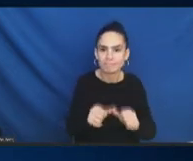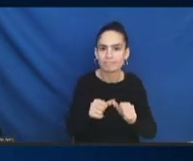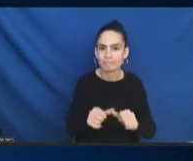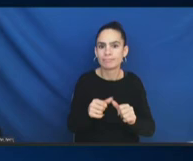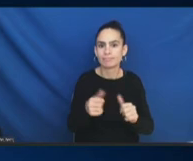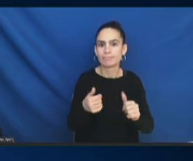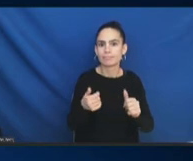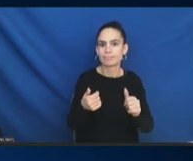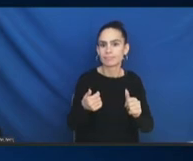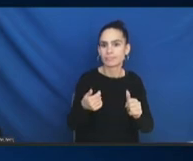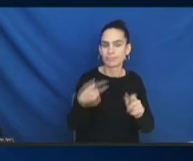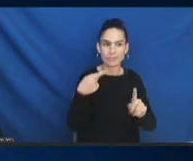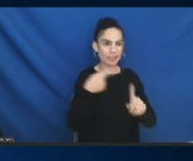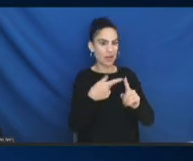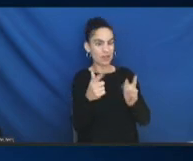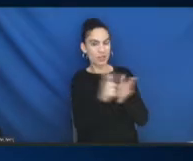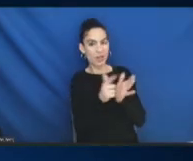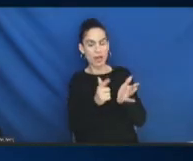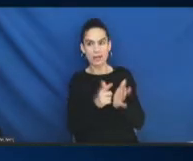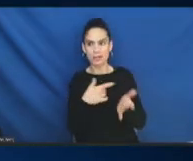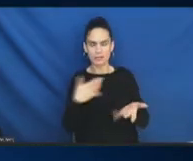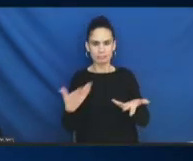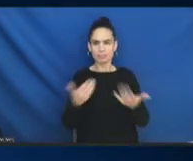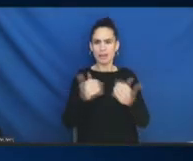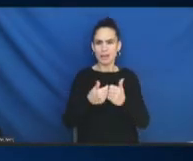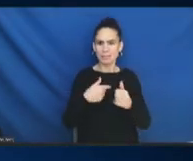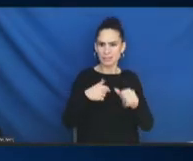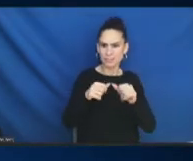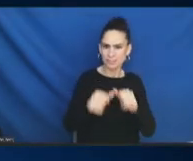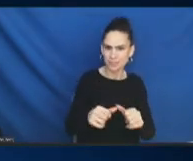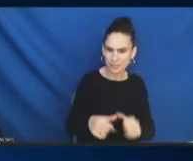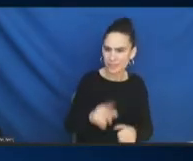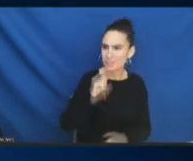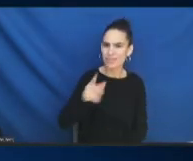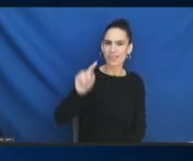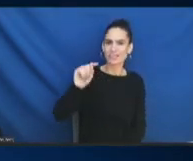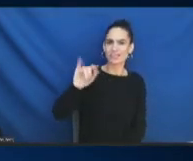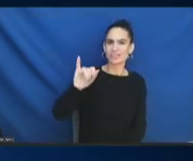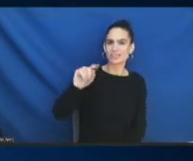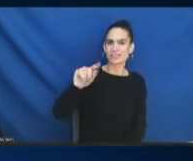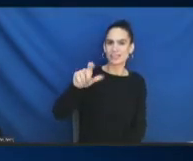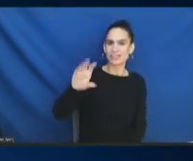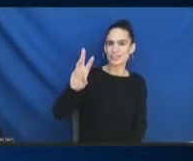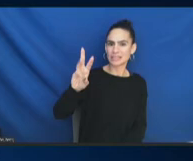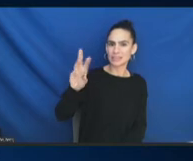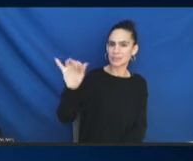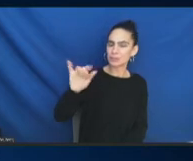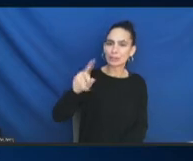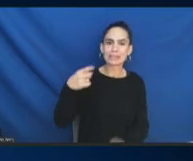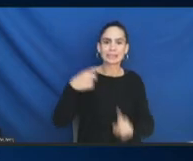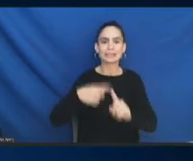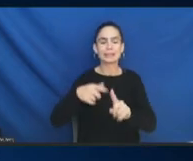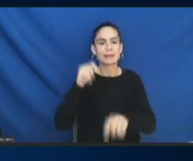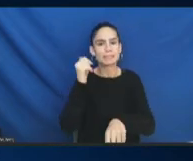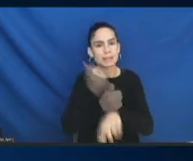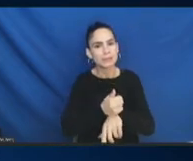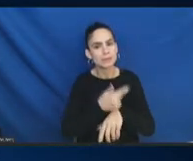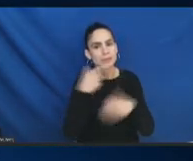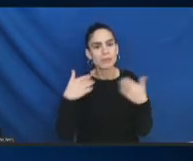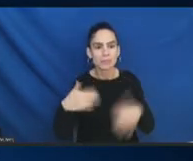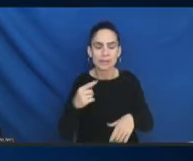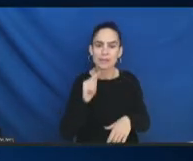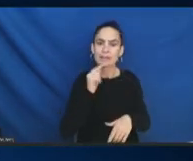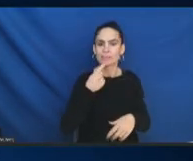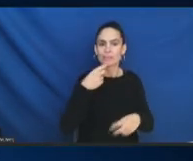And same with Title VI, but the implementation is a real problem in terms of language